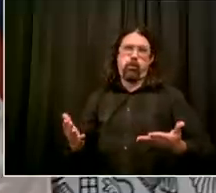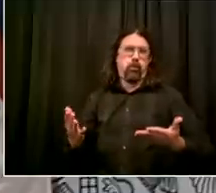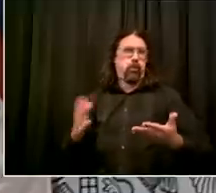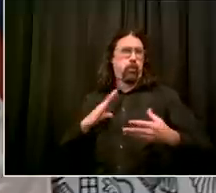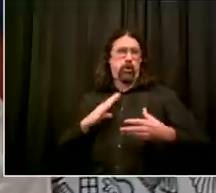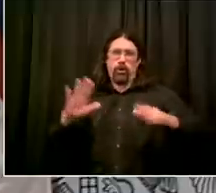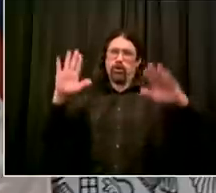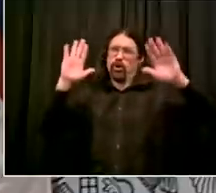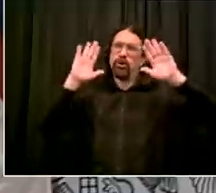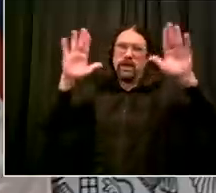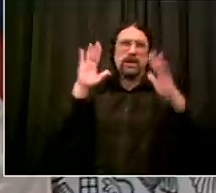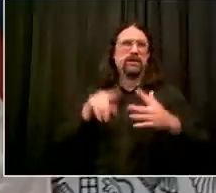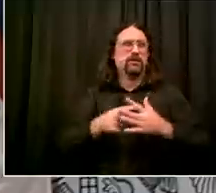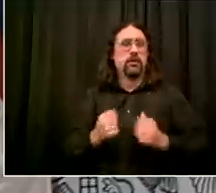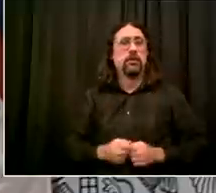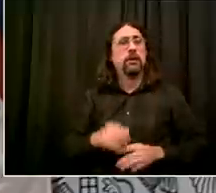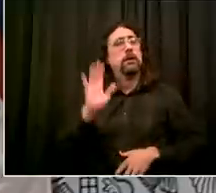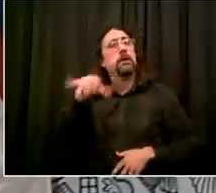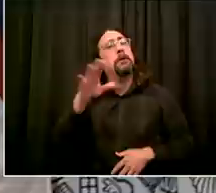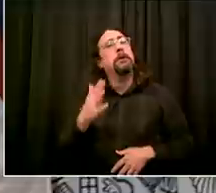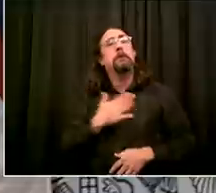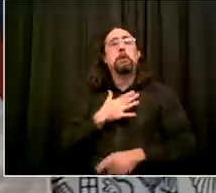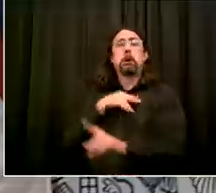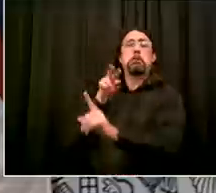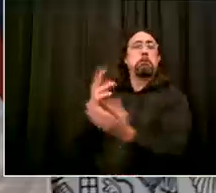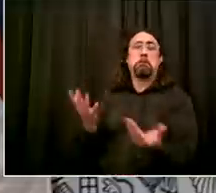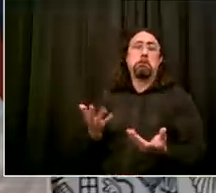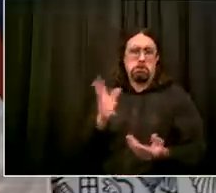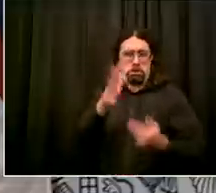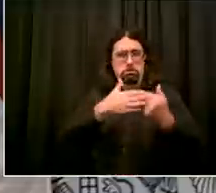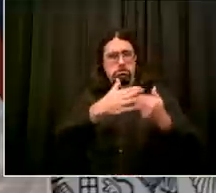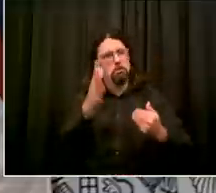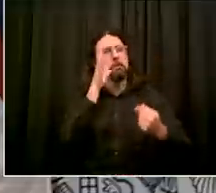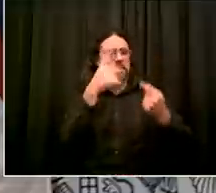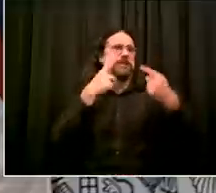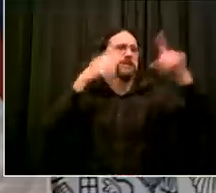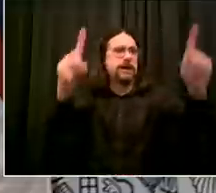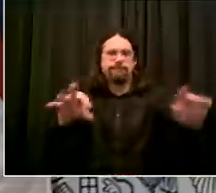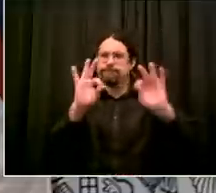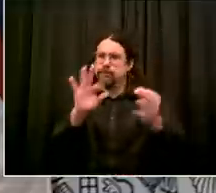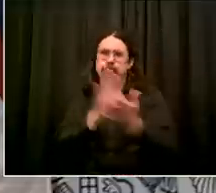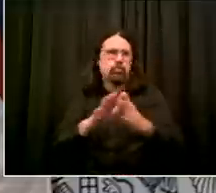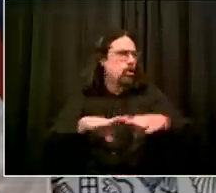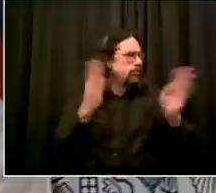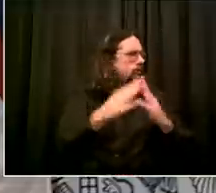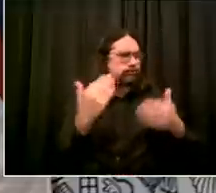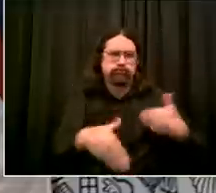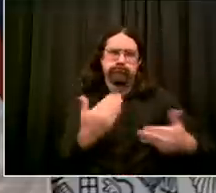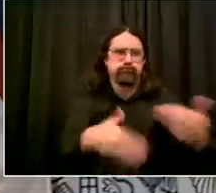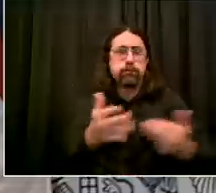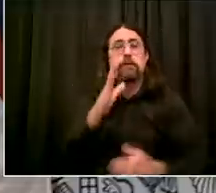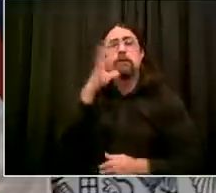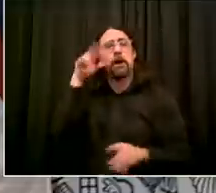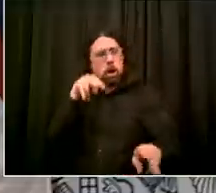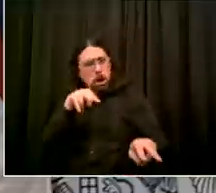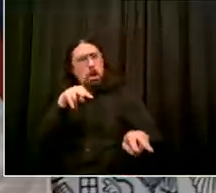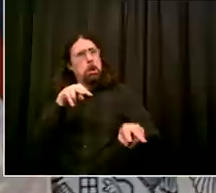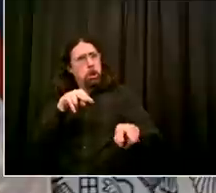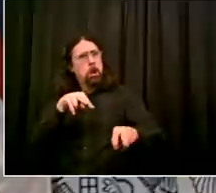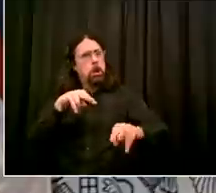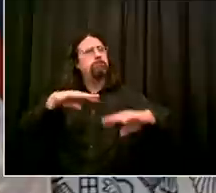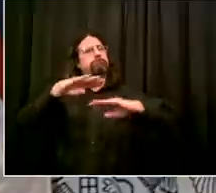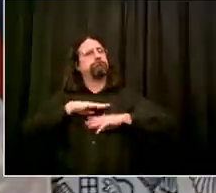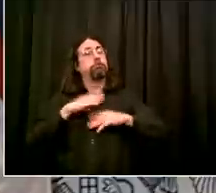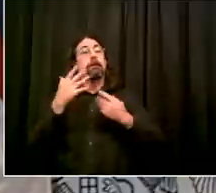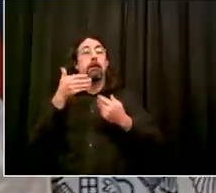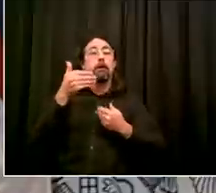Mr. Mayor I'd like to follow up on that on that question um having to do with teachers I know that middle school